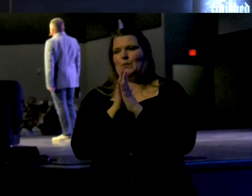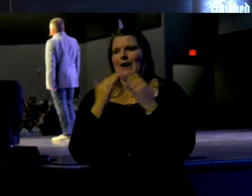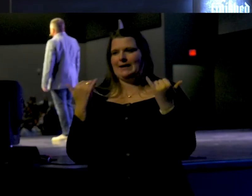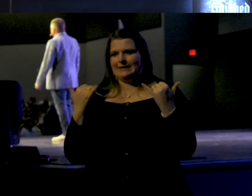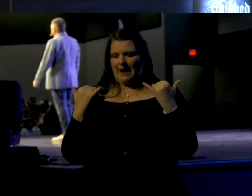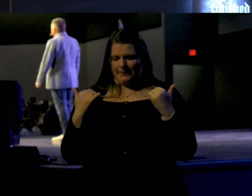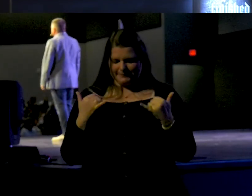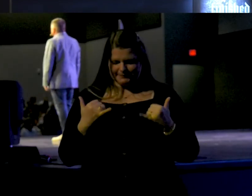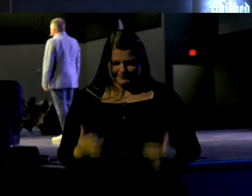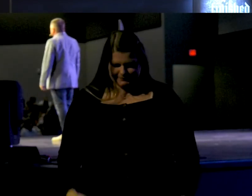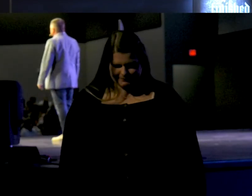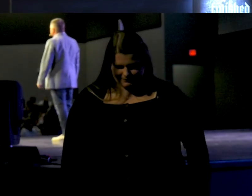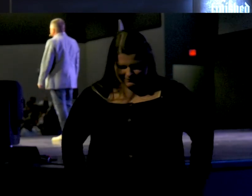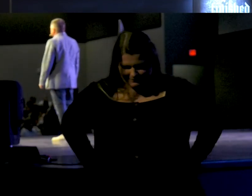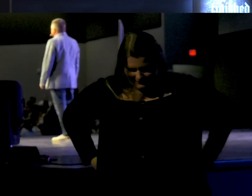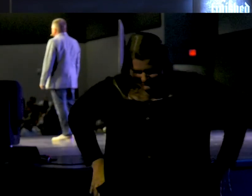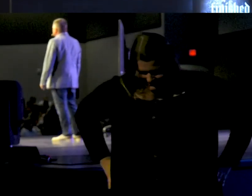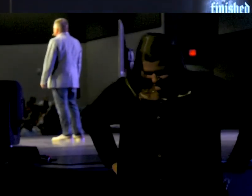with me?